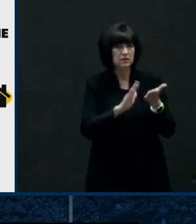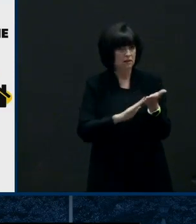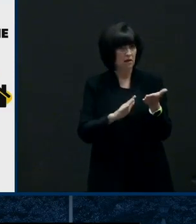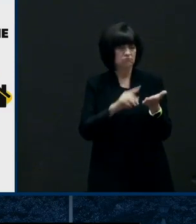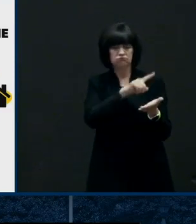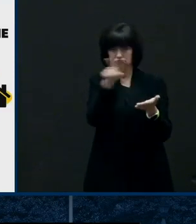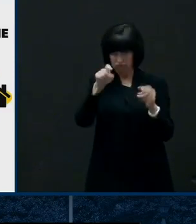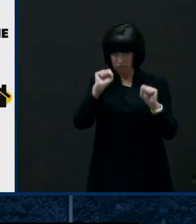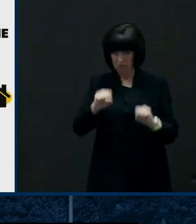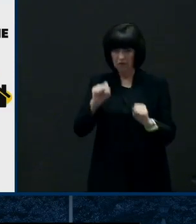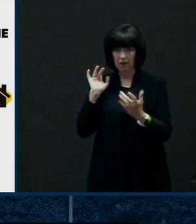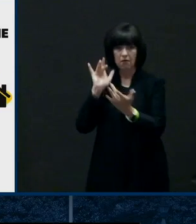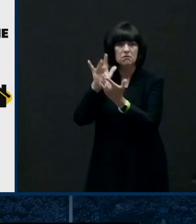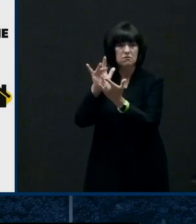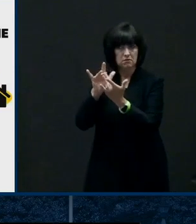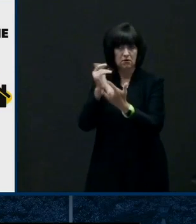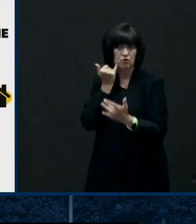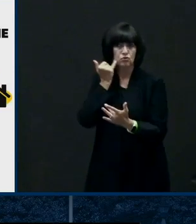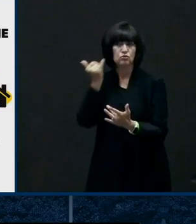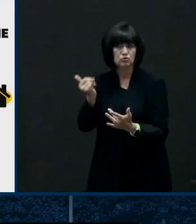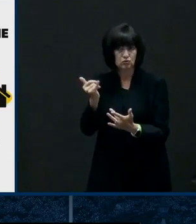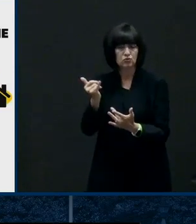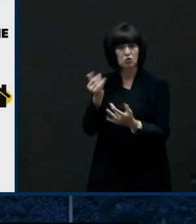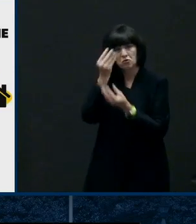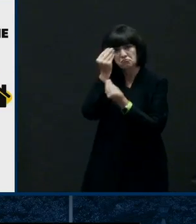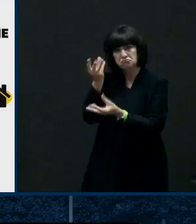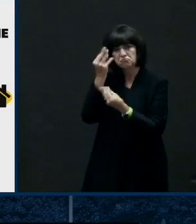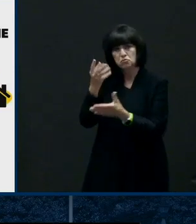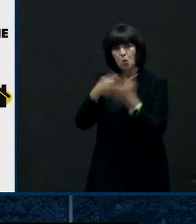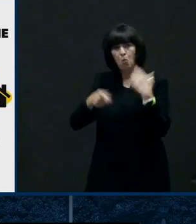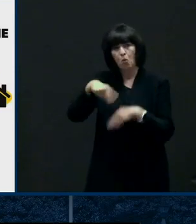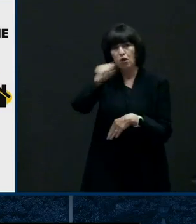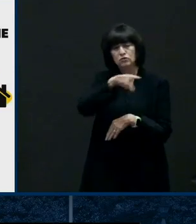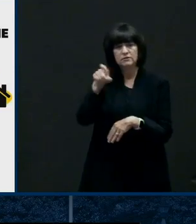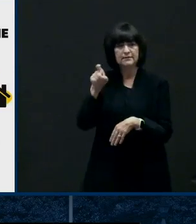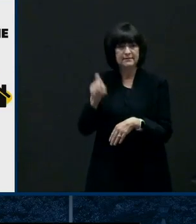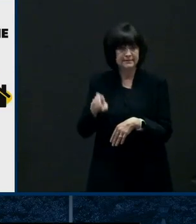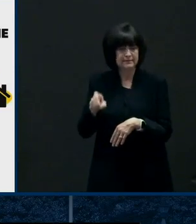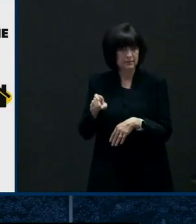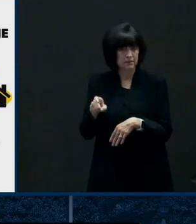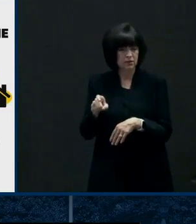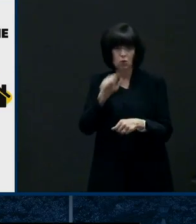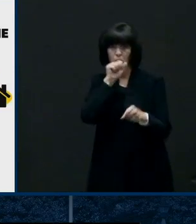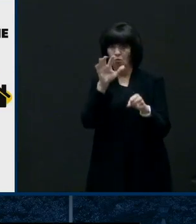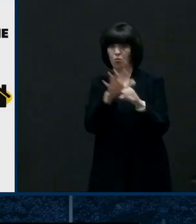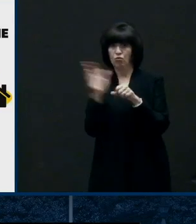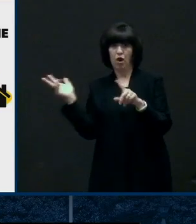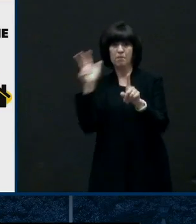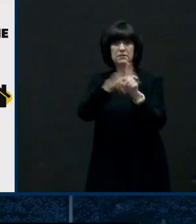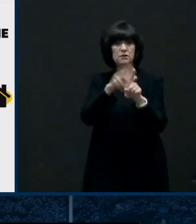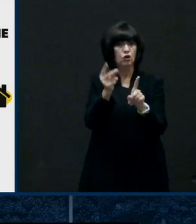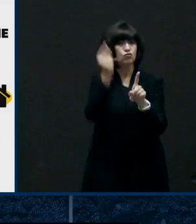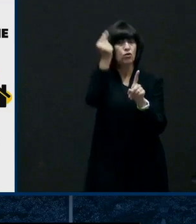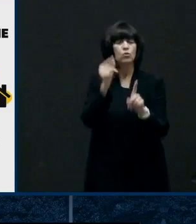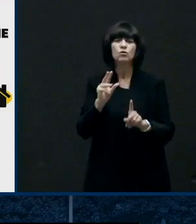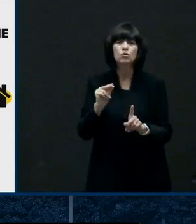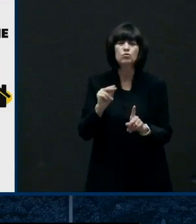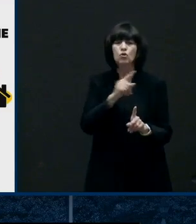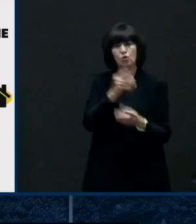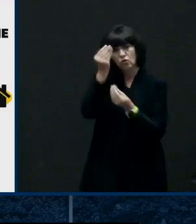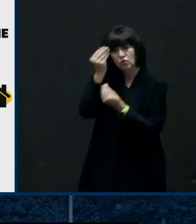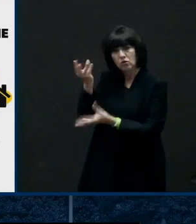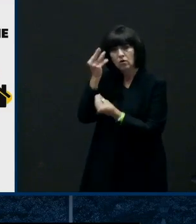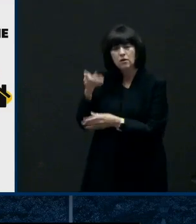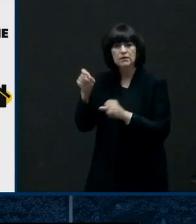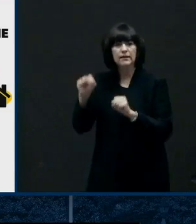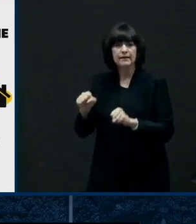call this line, register kind of what their needs are. There's no guarantees we're going be able to assign people to it. But between the volunteer groups like Team Rubicon,